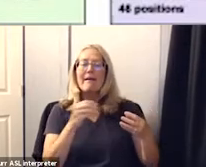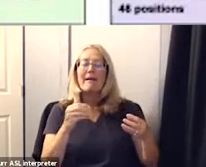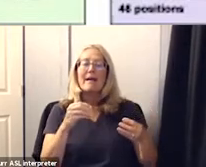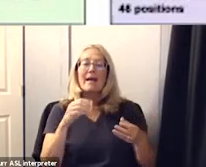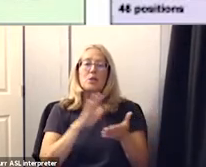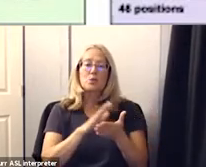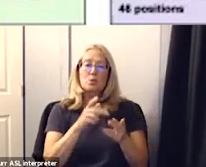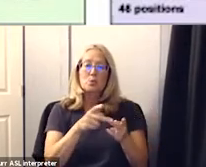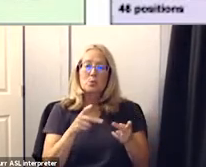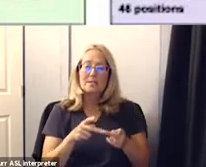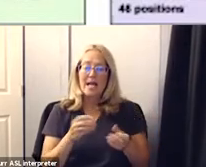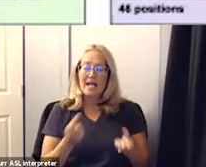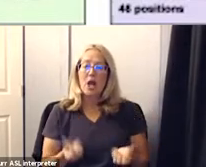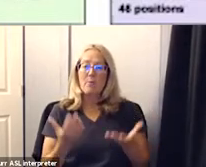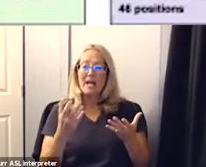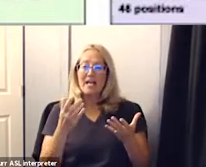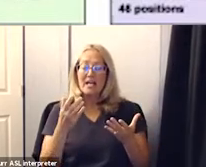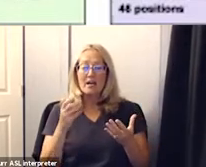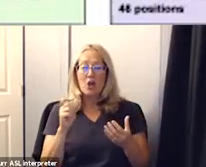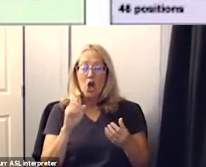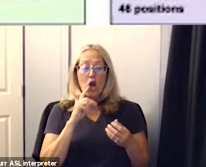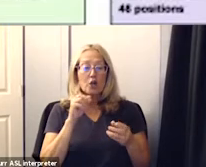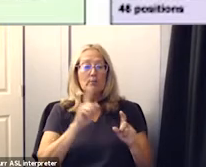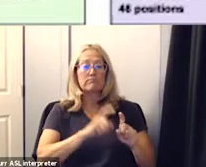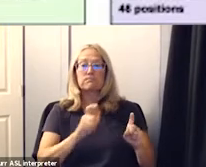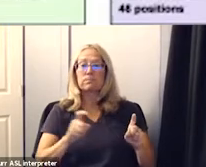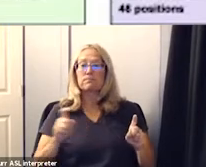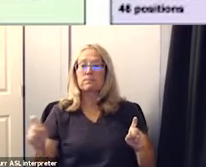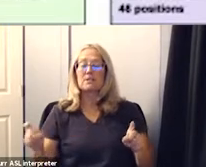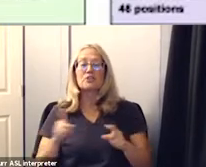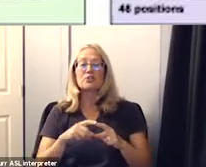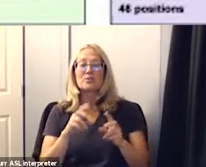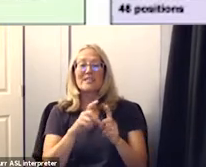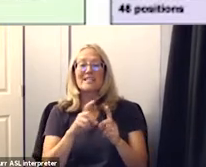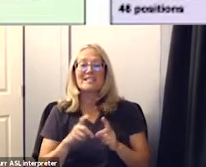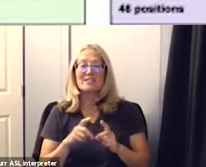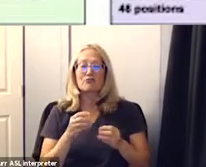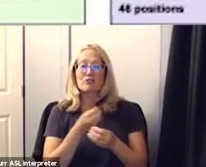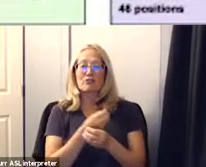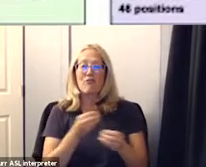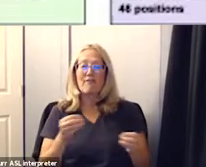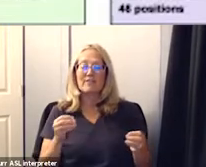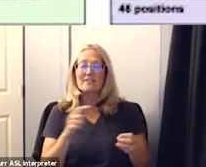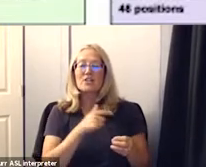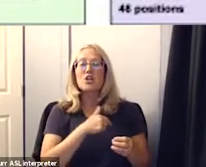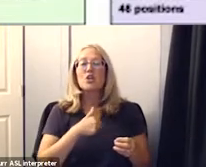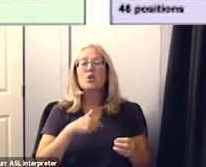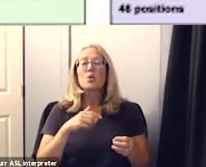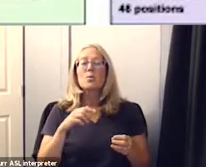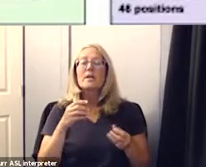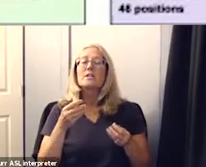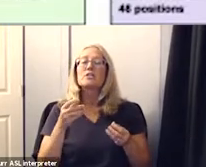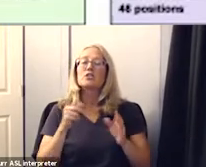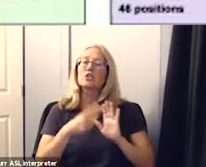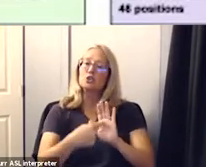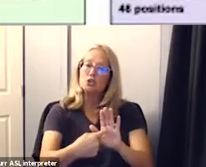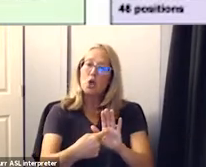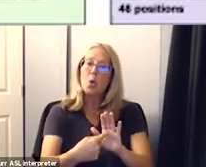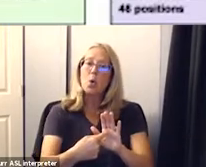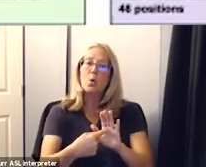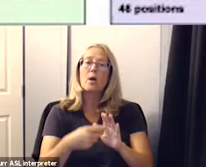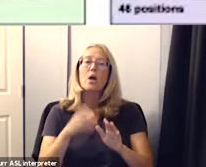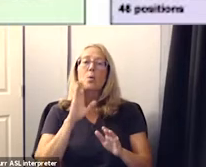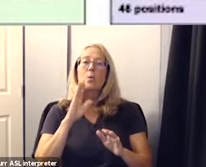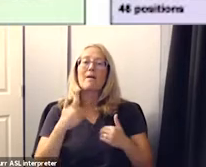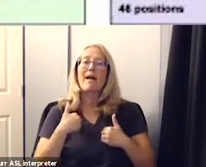site how many are are you fanning up the district office we're not but it just goes to show that we are going to have this iterative relationship